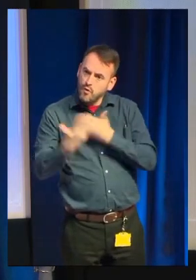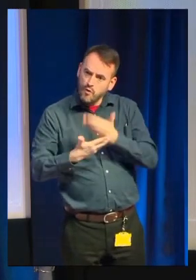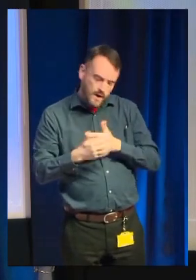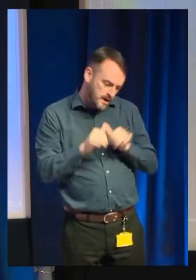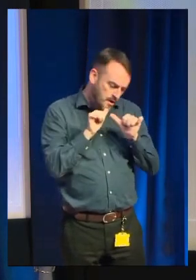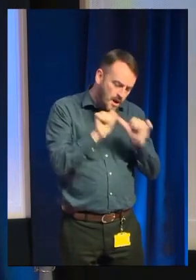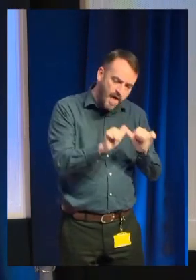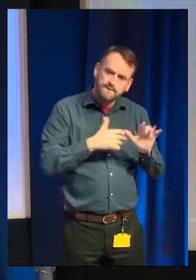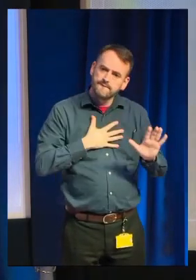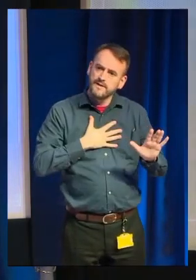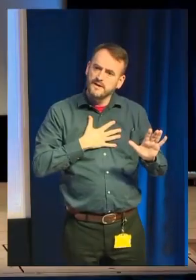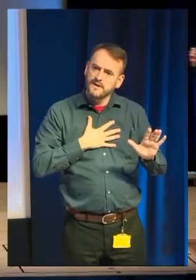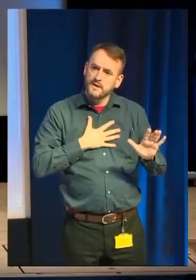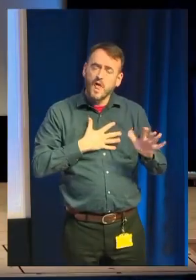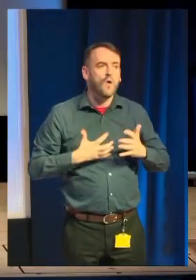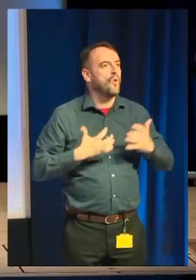like it.